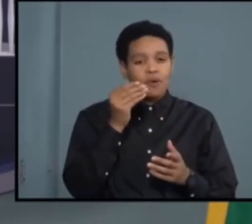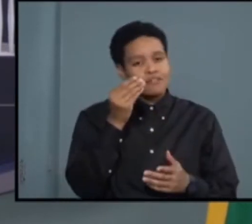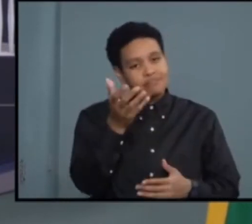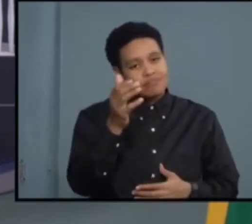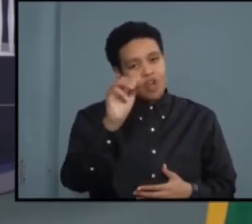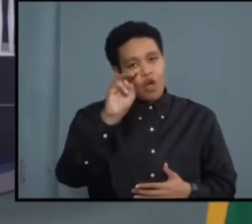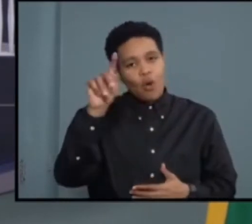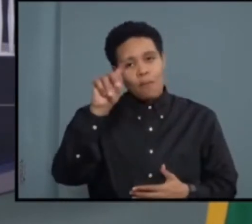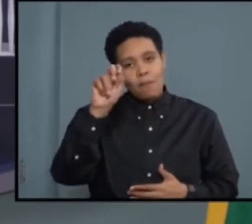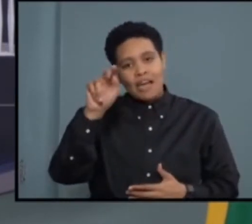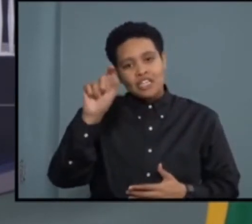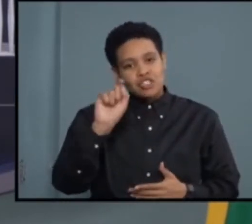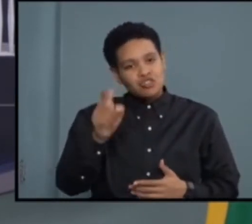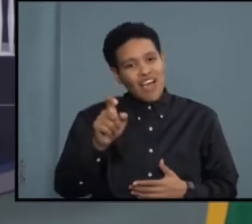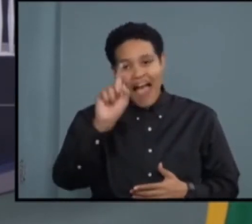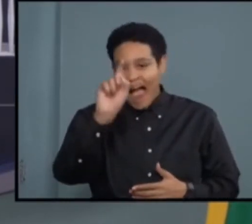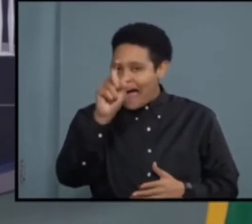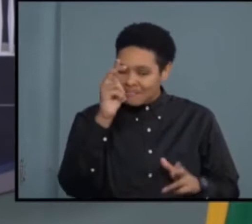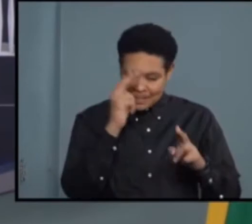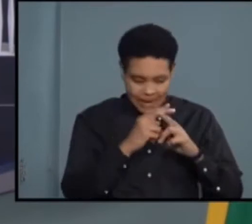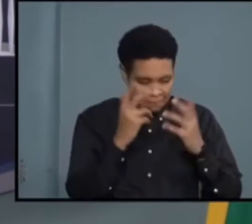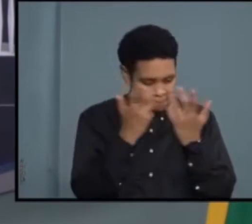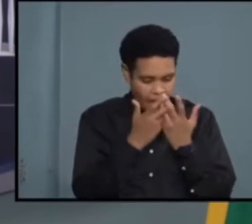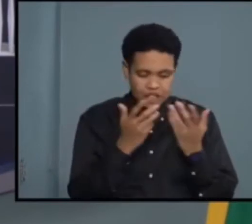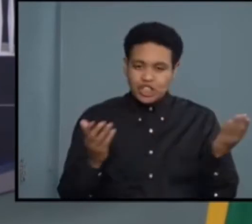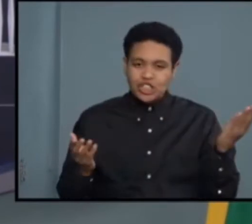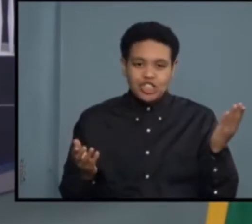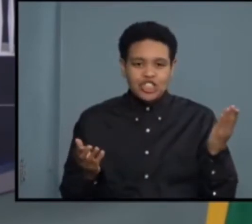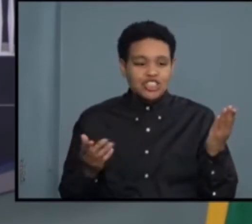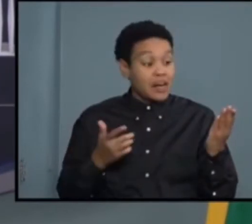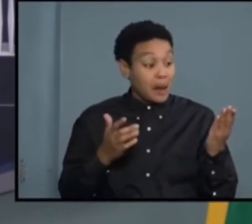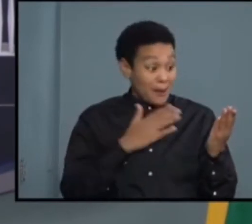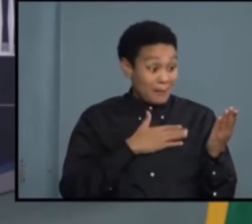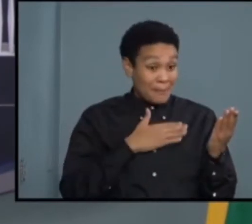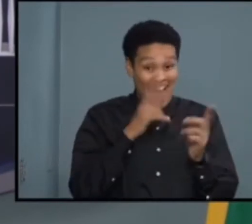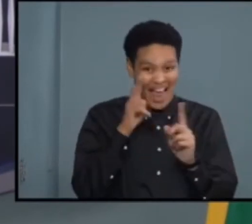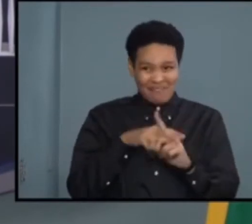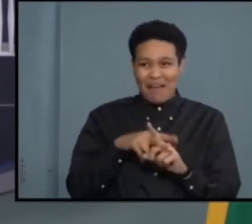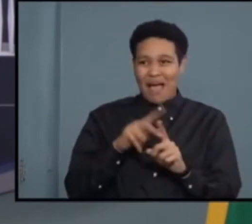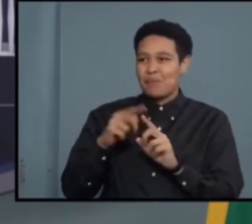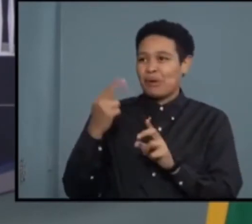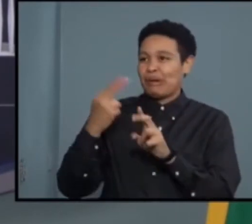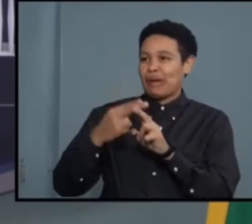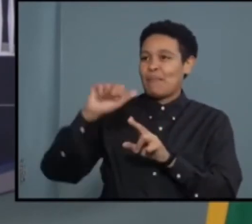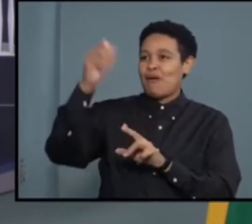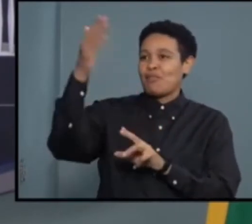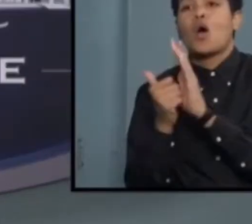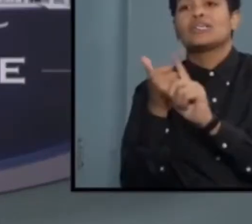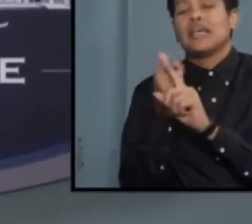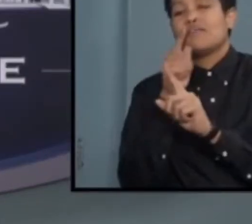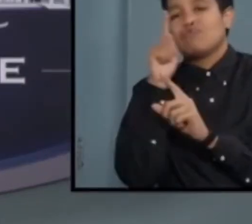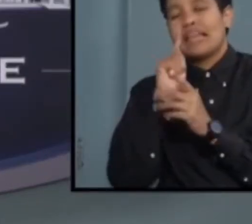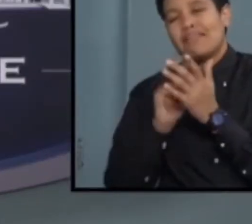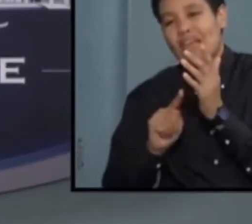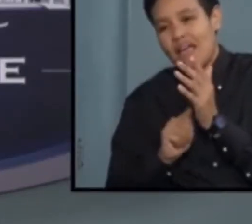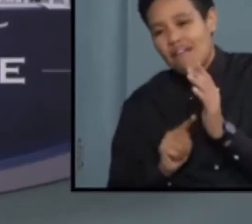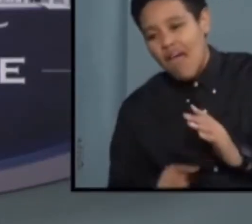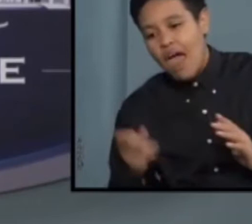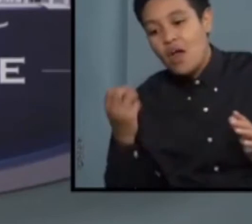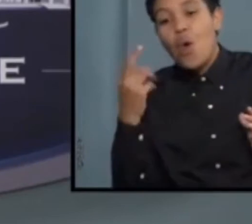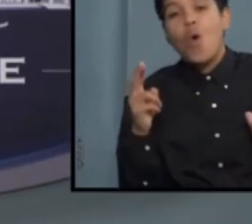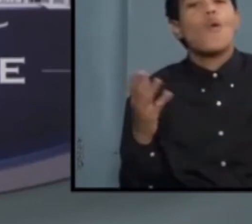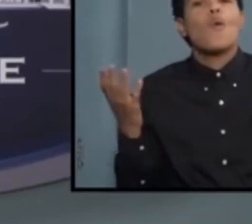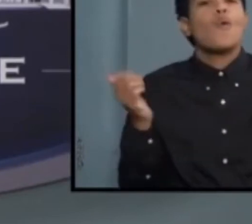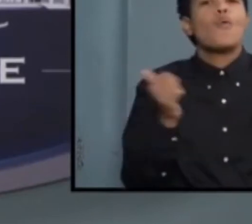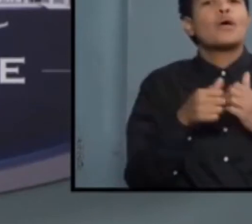has to be in the name of the applicant of the Compassionate Grant. Dr. Clark shared